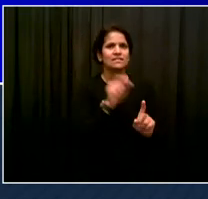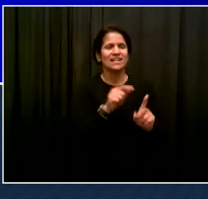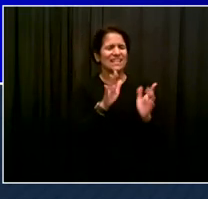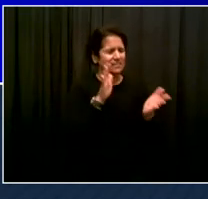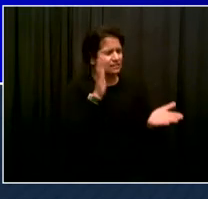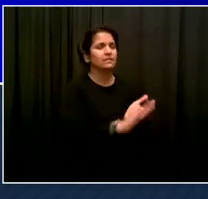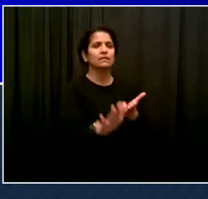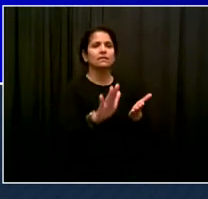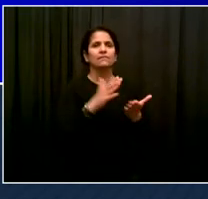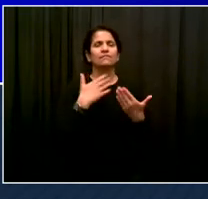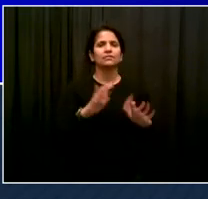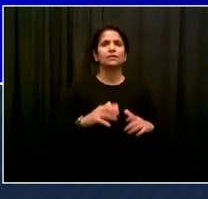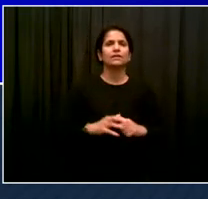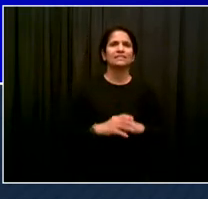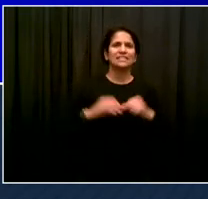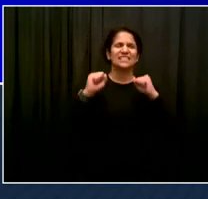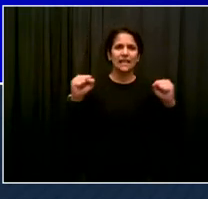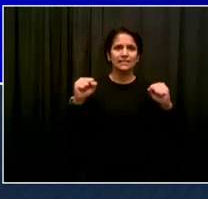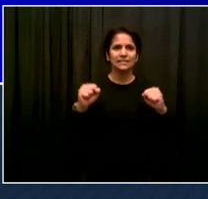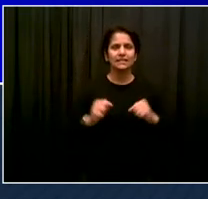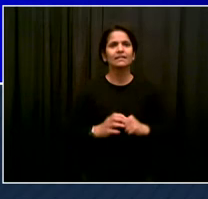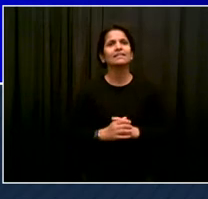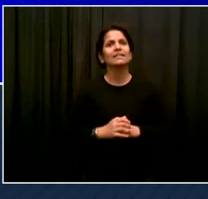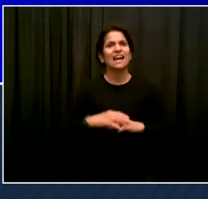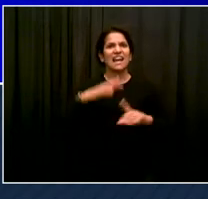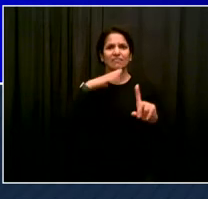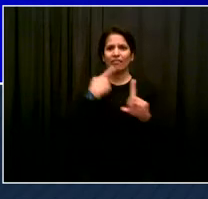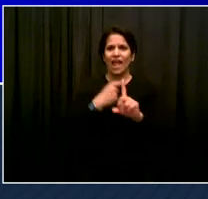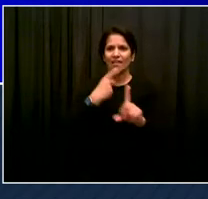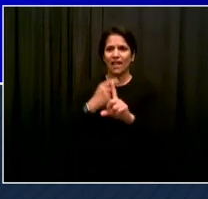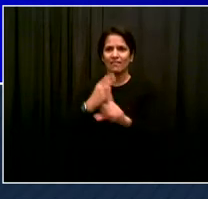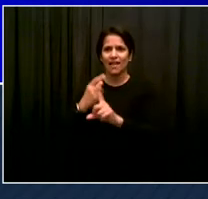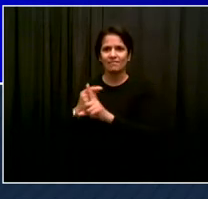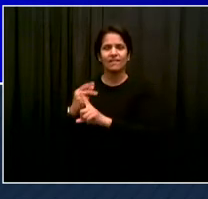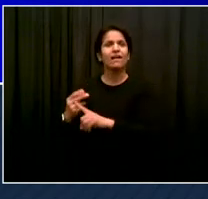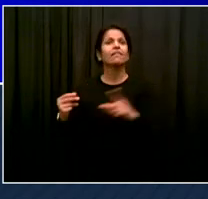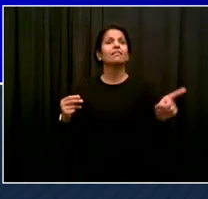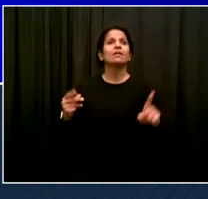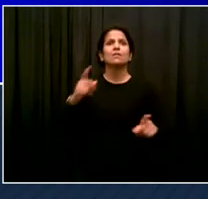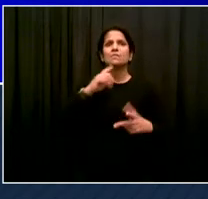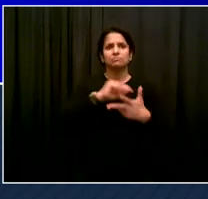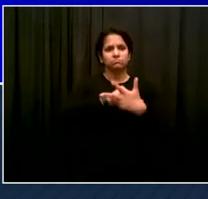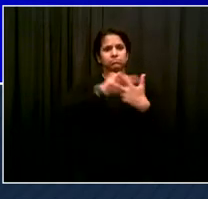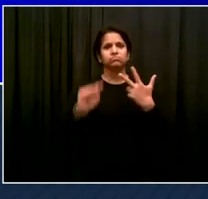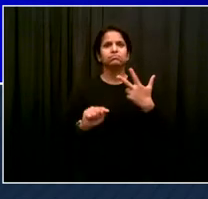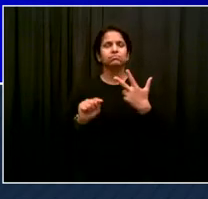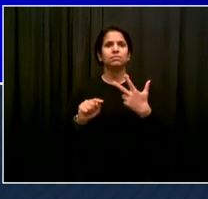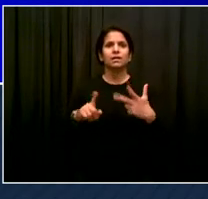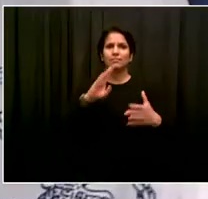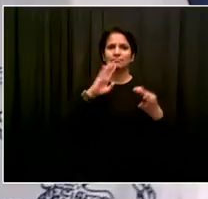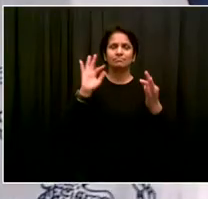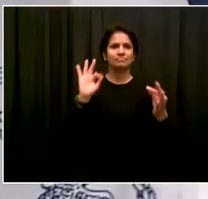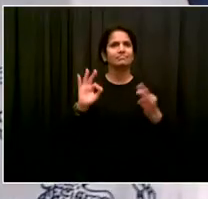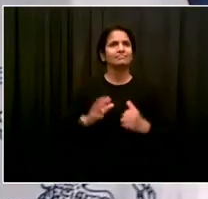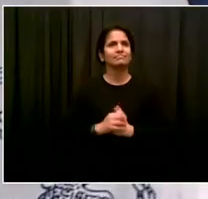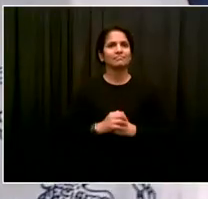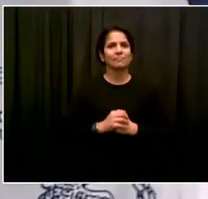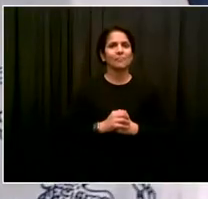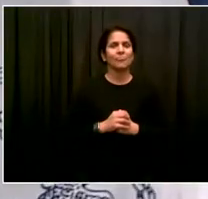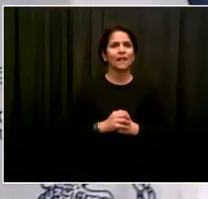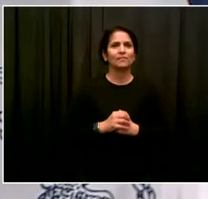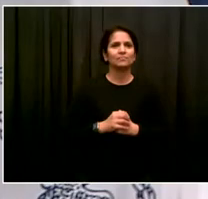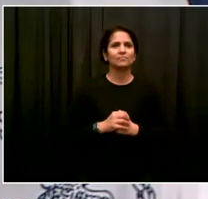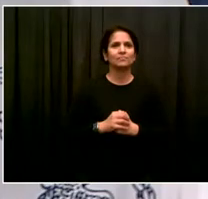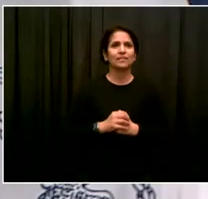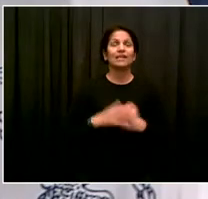better place. So vaccination is working. Indicators move in the right direction. Very, very promising news we're seeing. Okay. A few words in